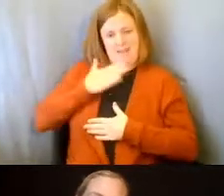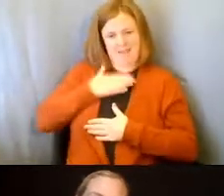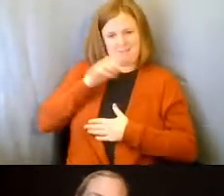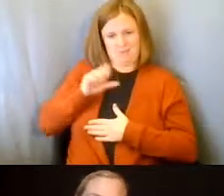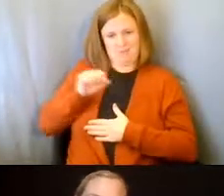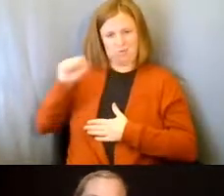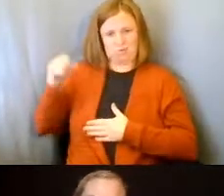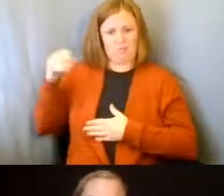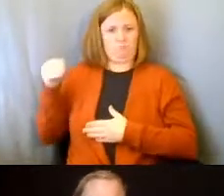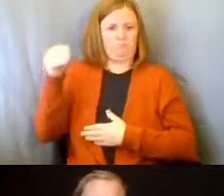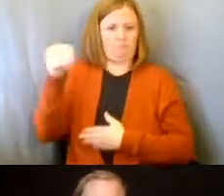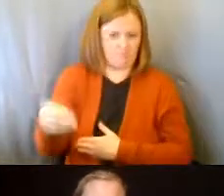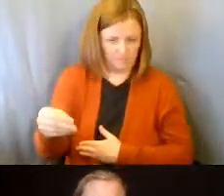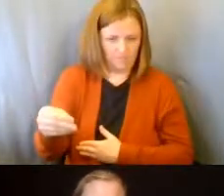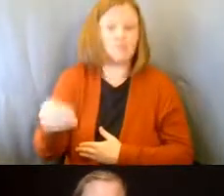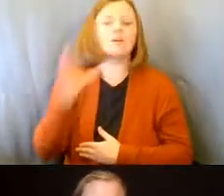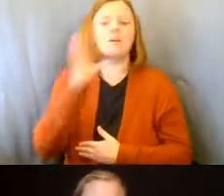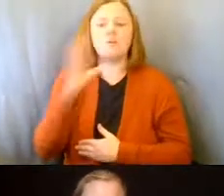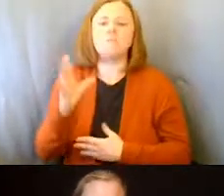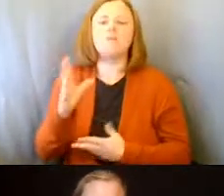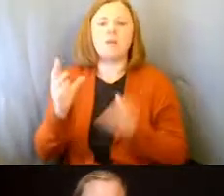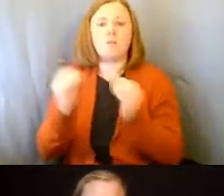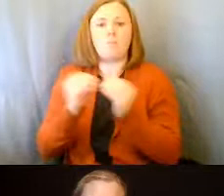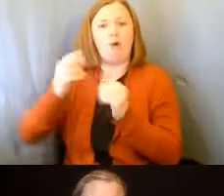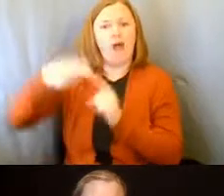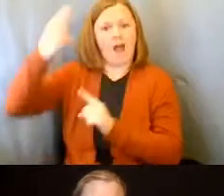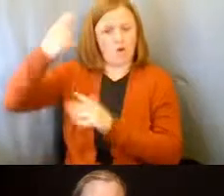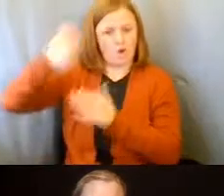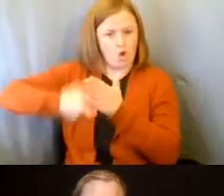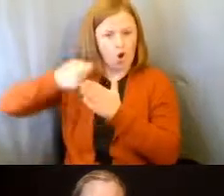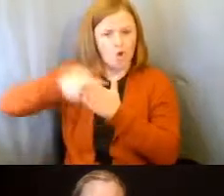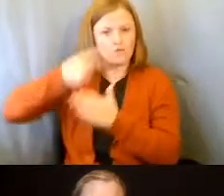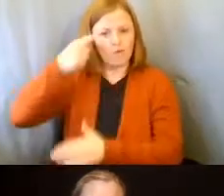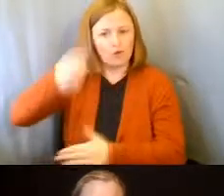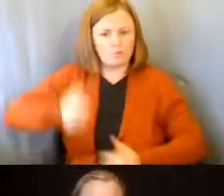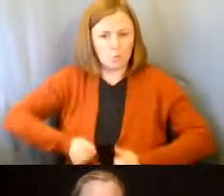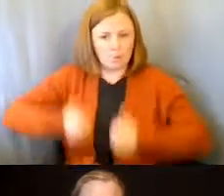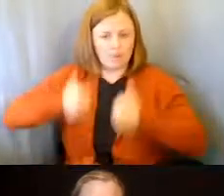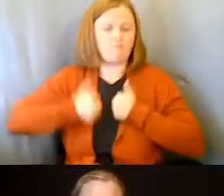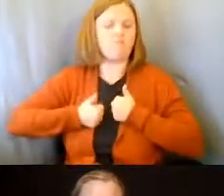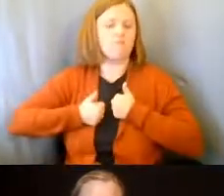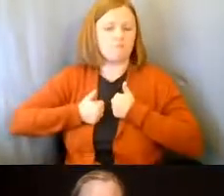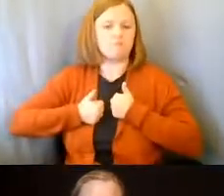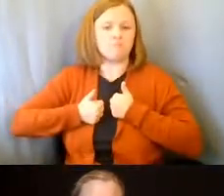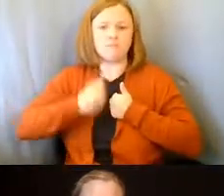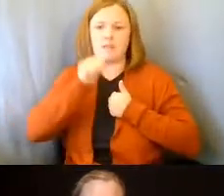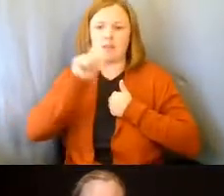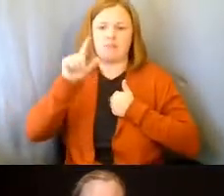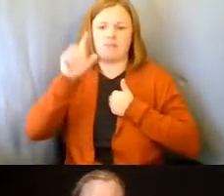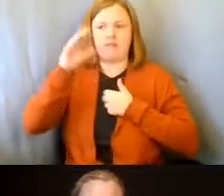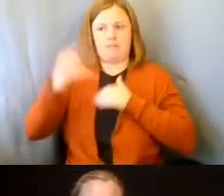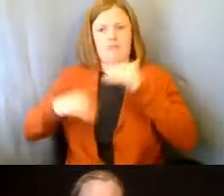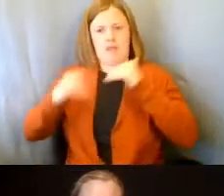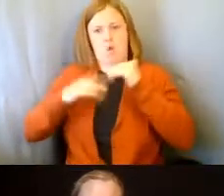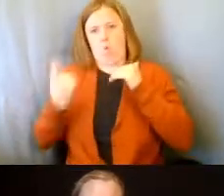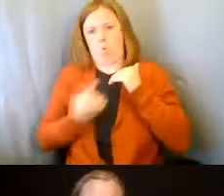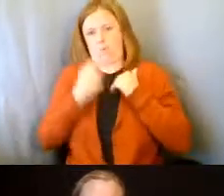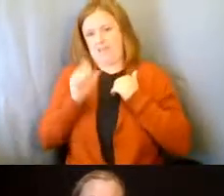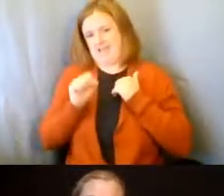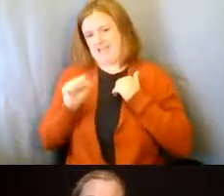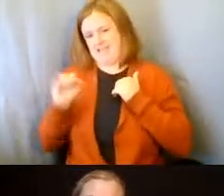Security, which is going to be a much higher amount for him to live on than just the SSI would be.